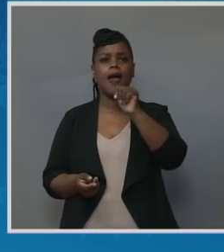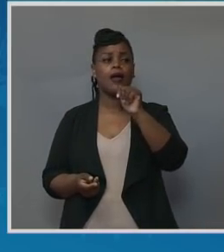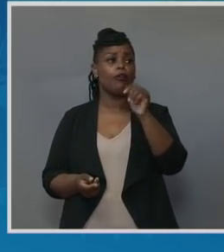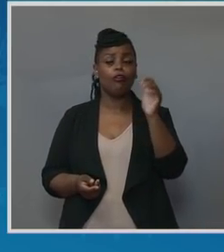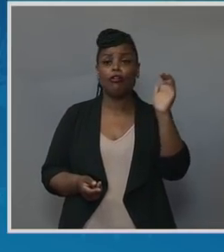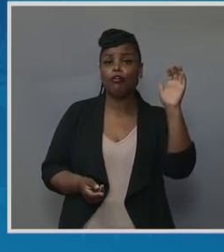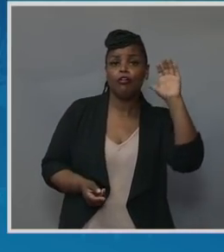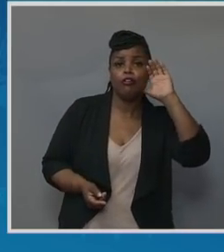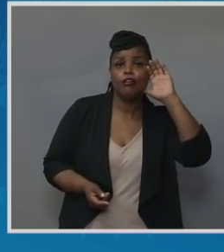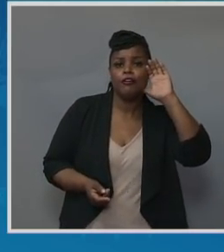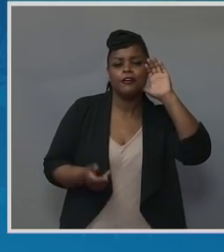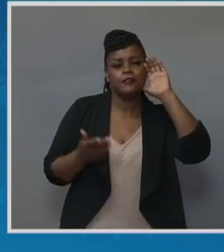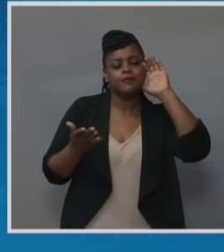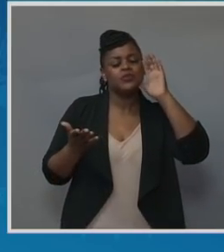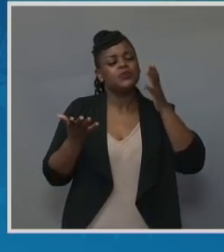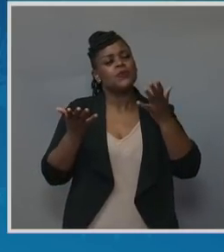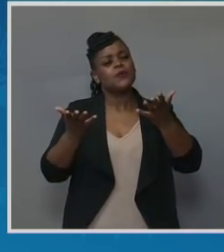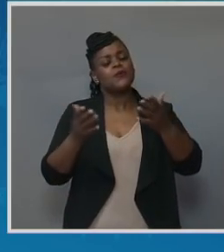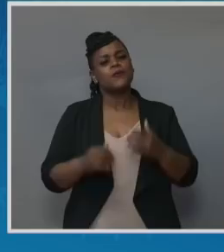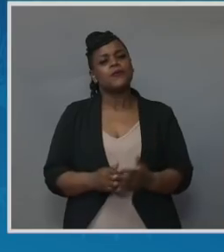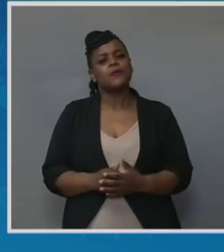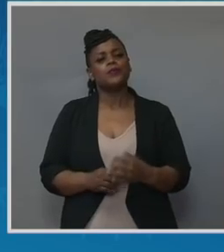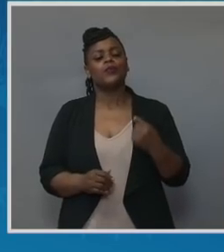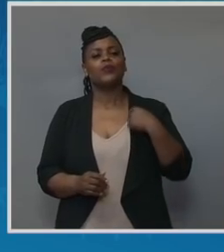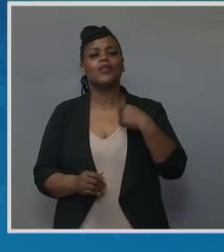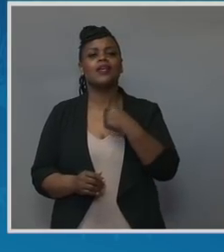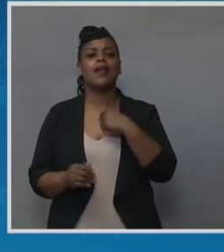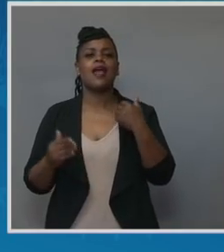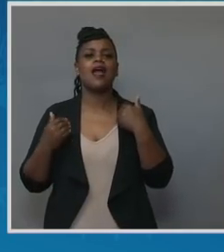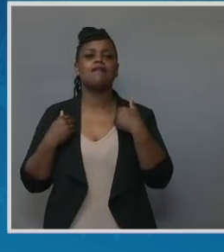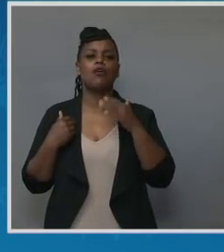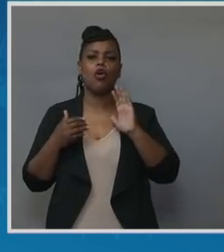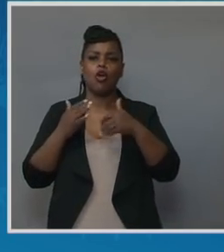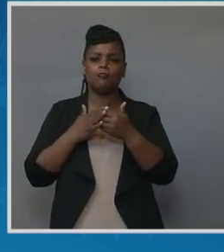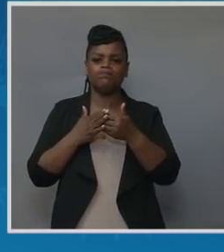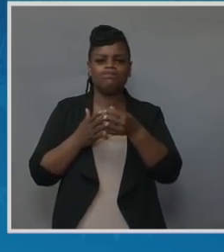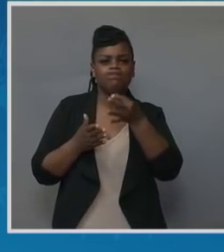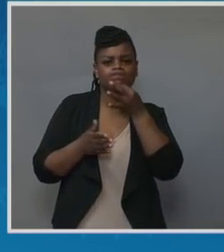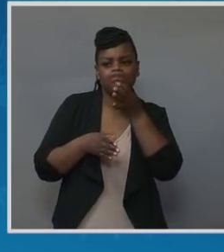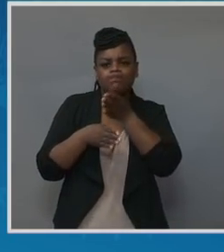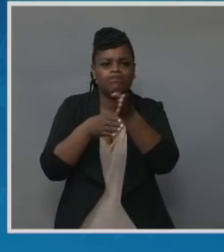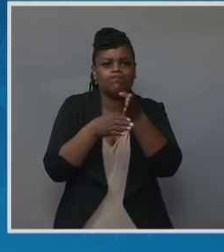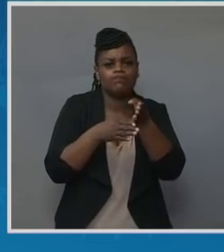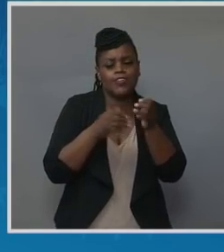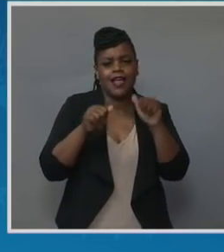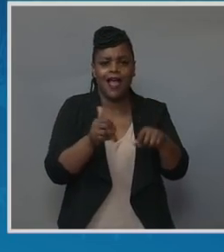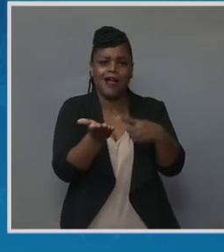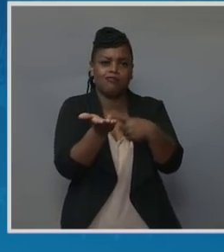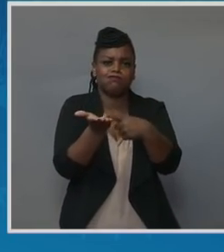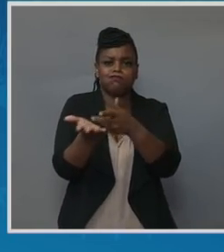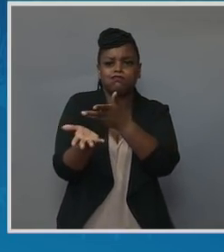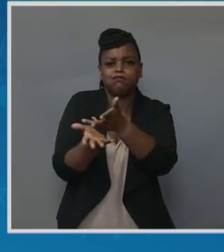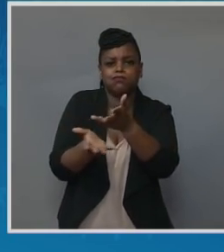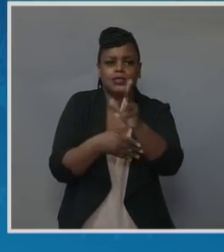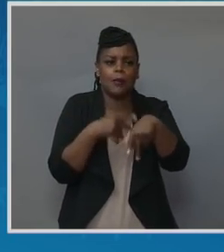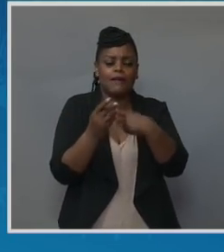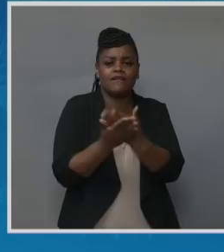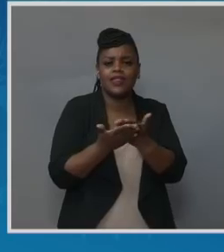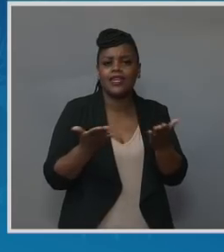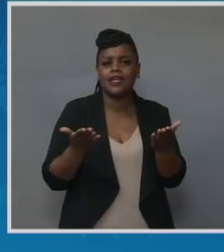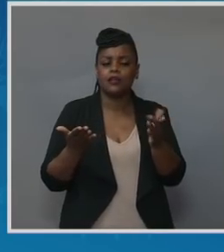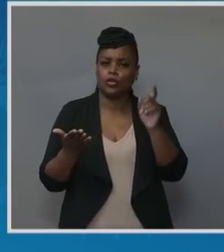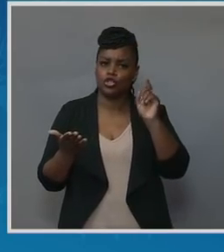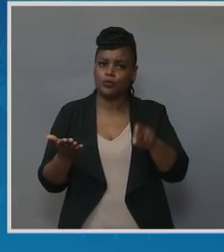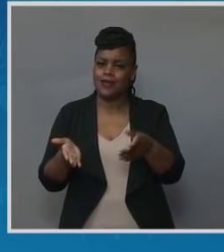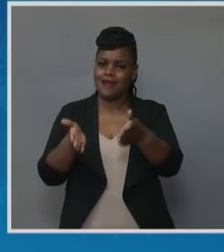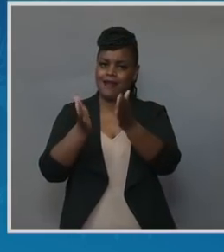And so, you know, we have the experts who can talk to you specifically about the kinds of things that you should be asking when